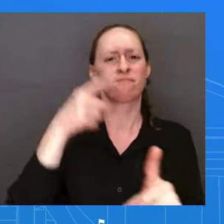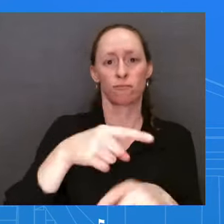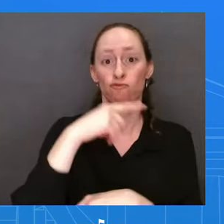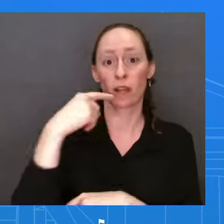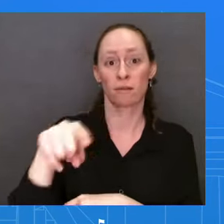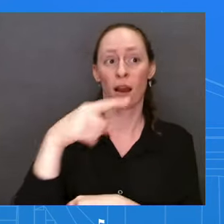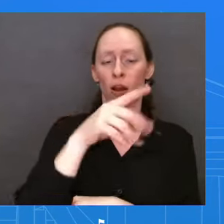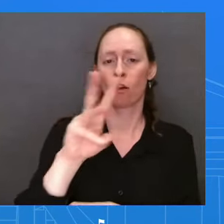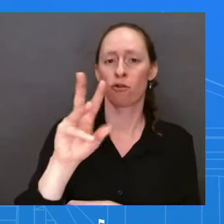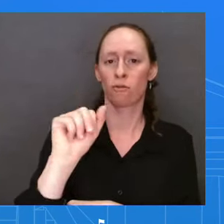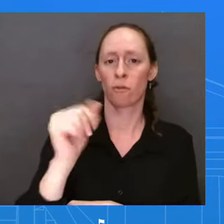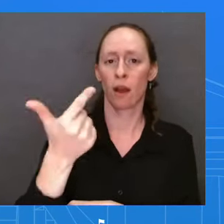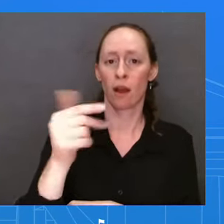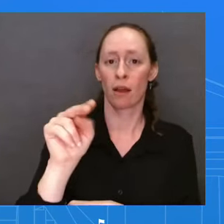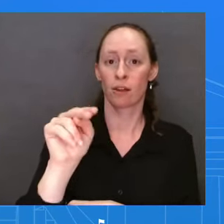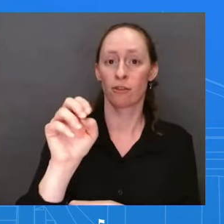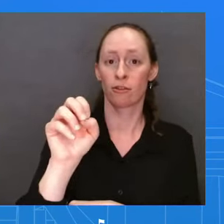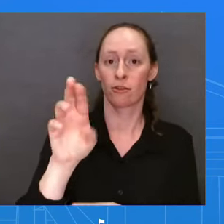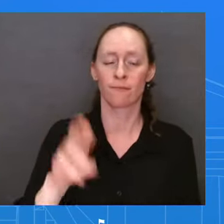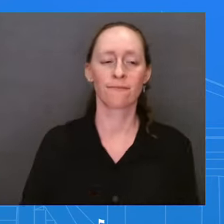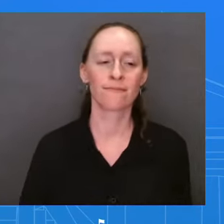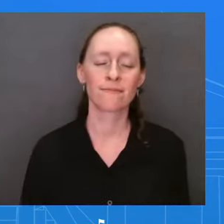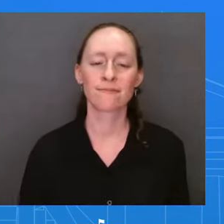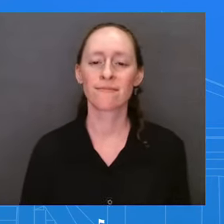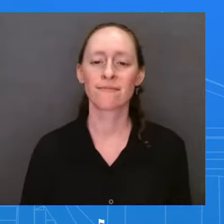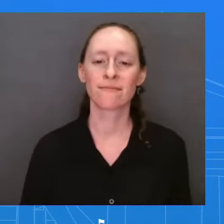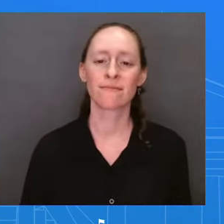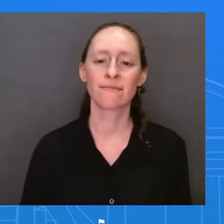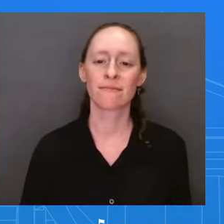hold Wagner accountable for their